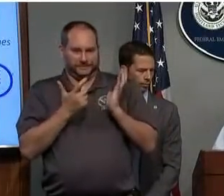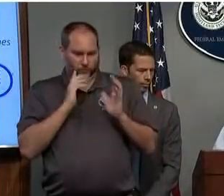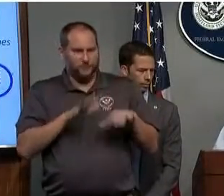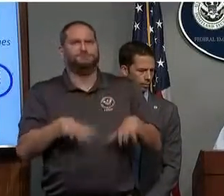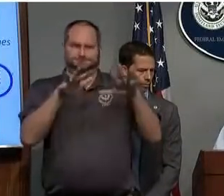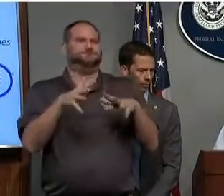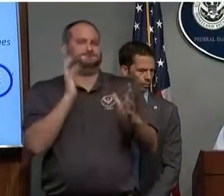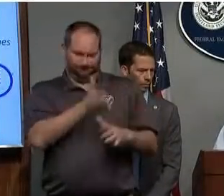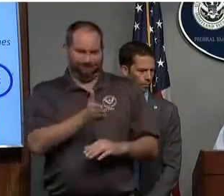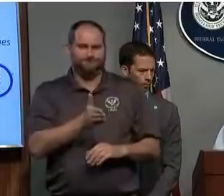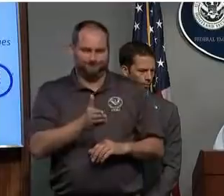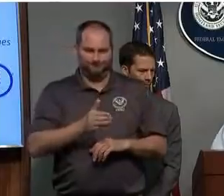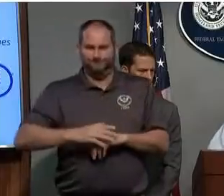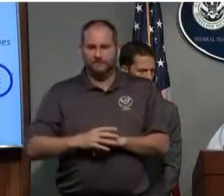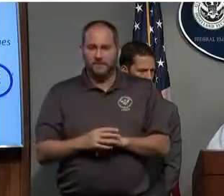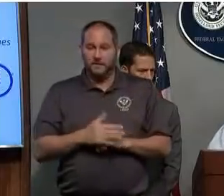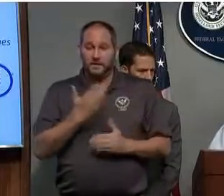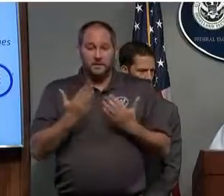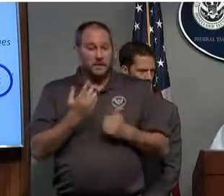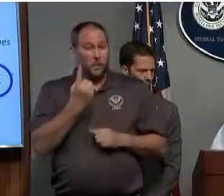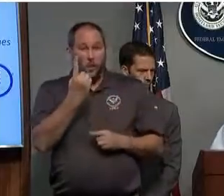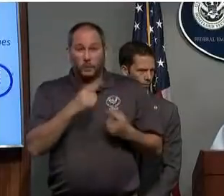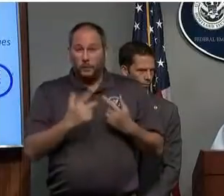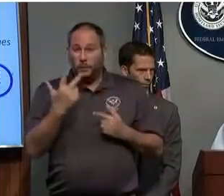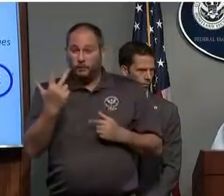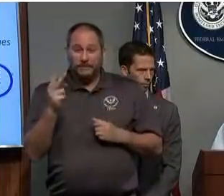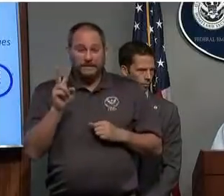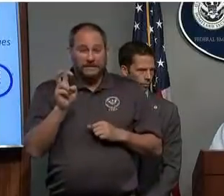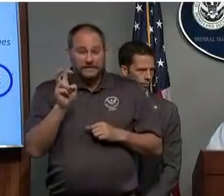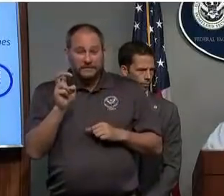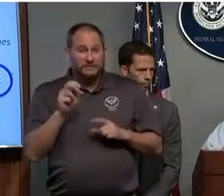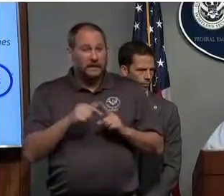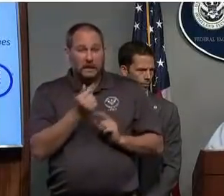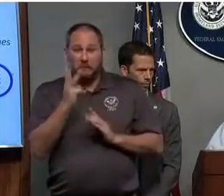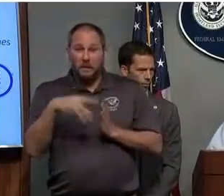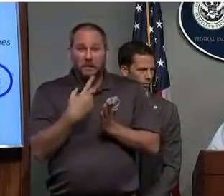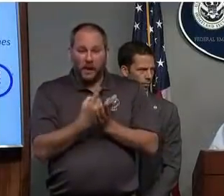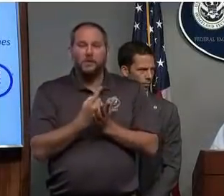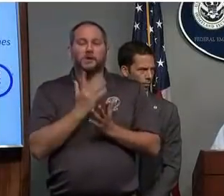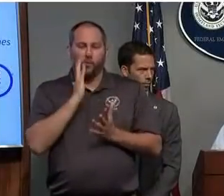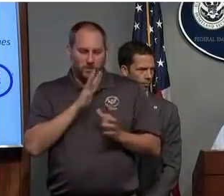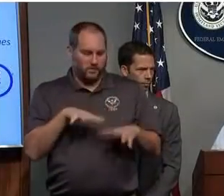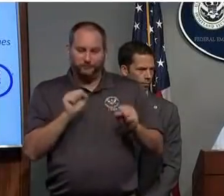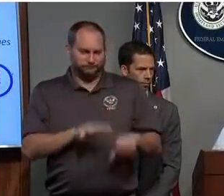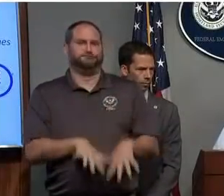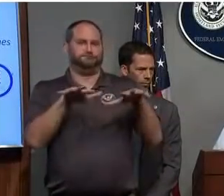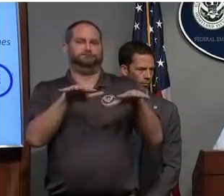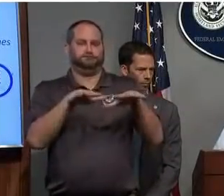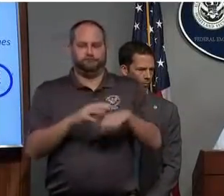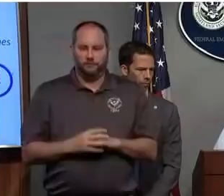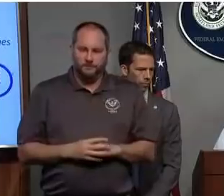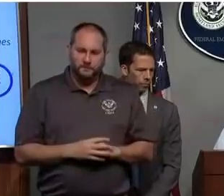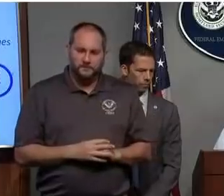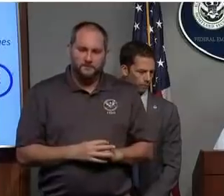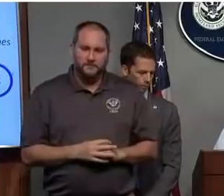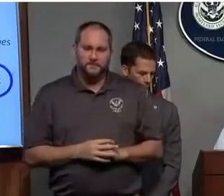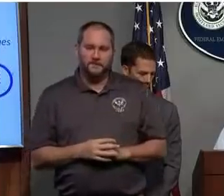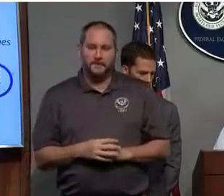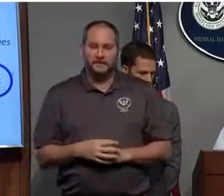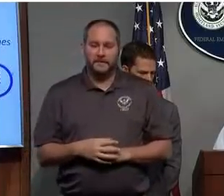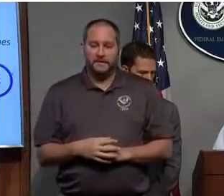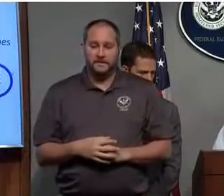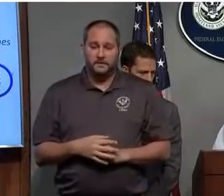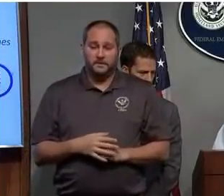in a couple of hours will lead to flash flooding, not as much as the mainstead rivers as we